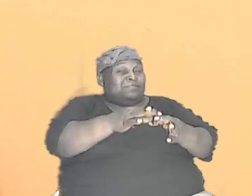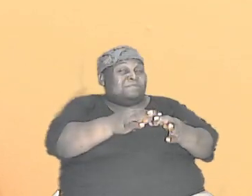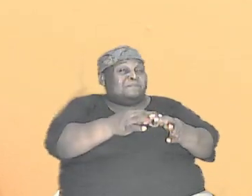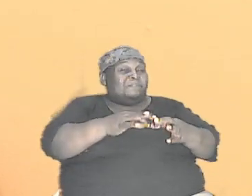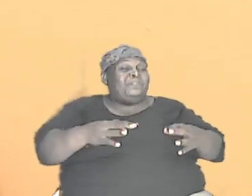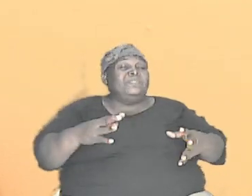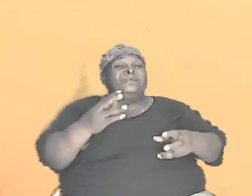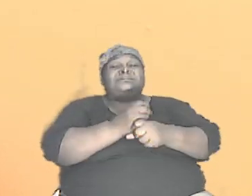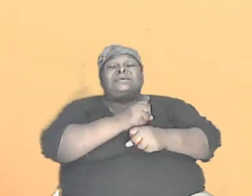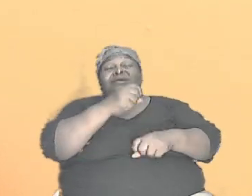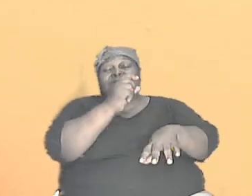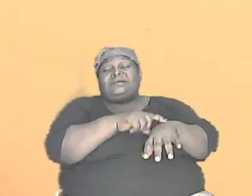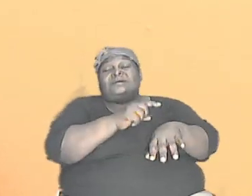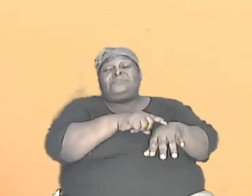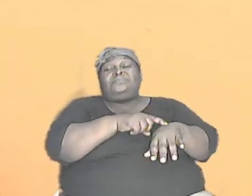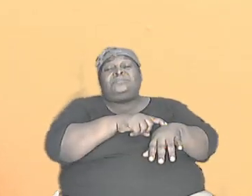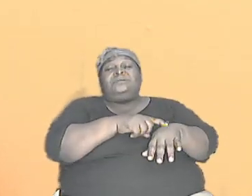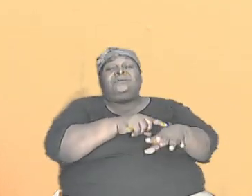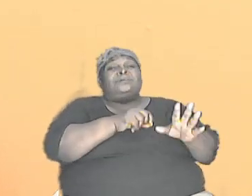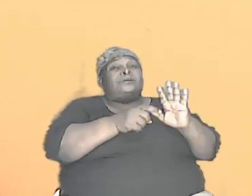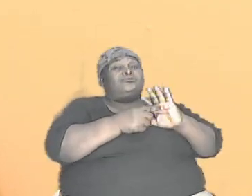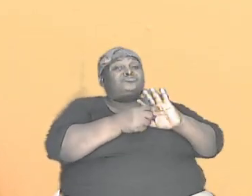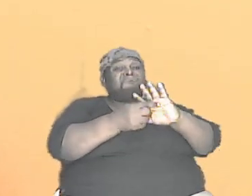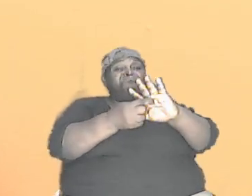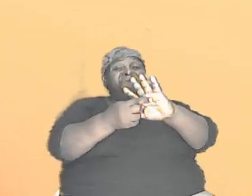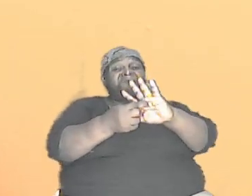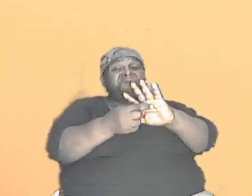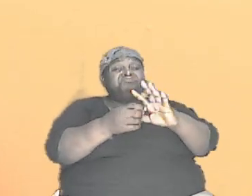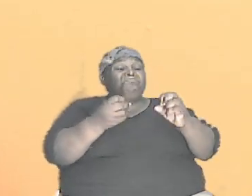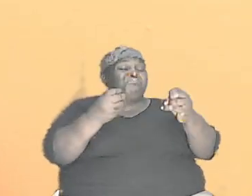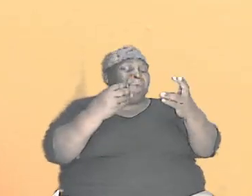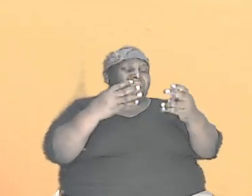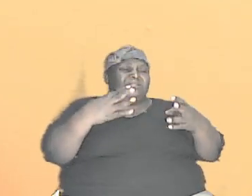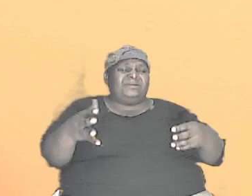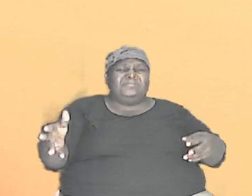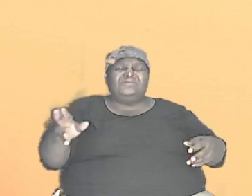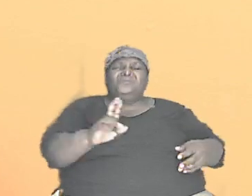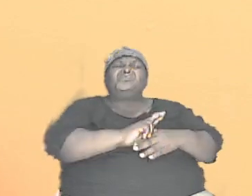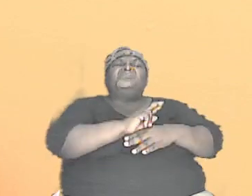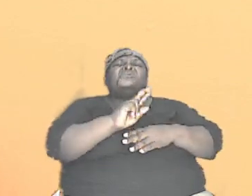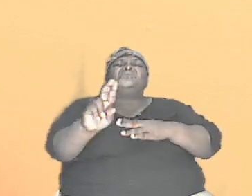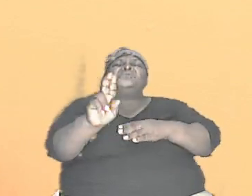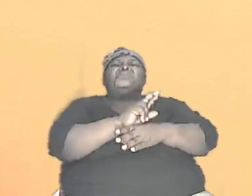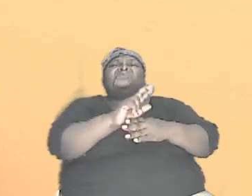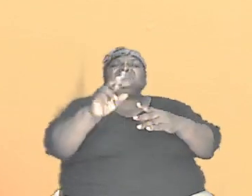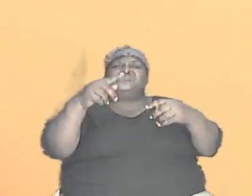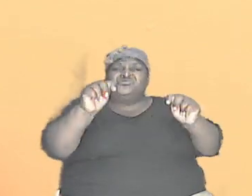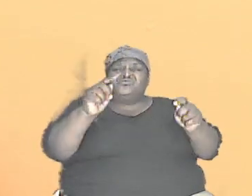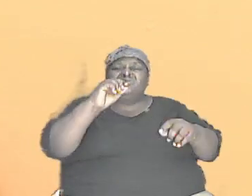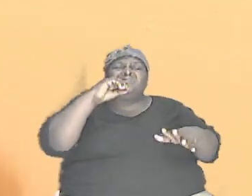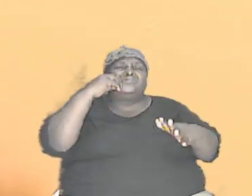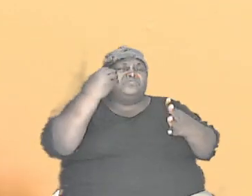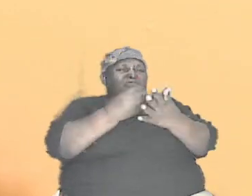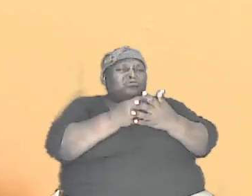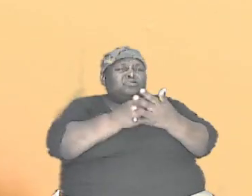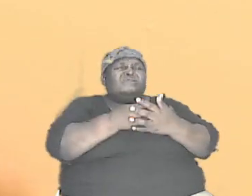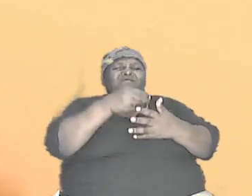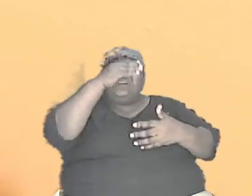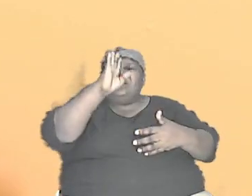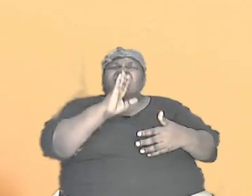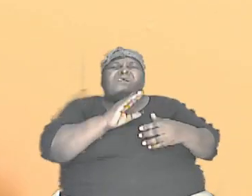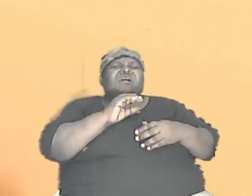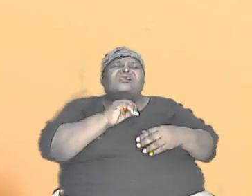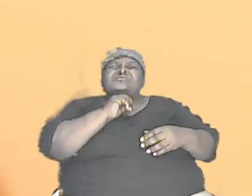and we had shown that a lot of the things that they used to try to prove his non-existence